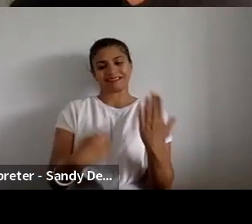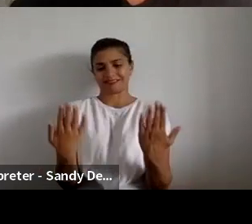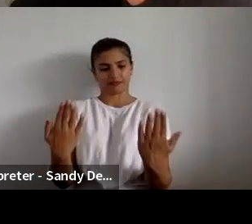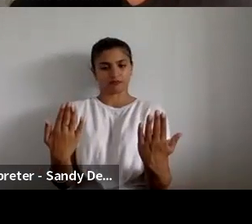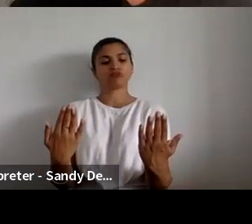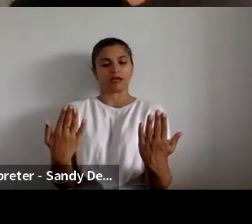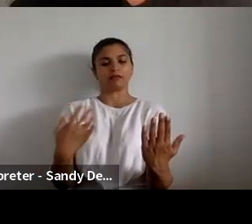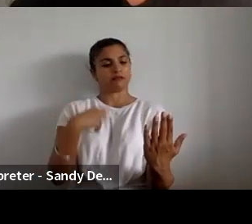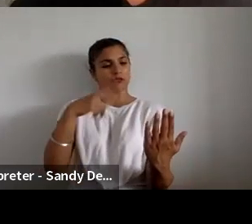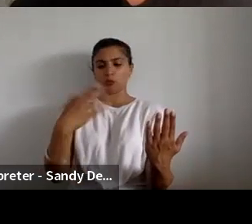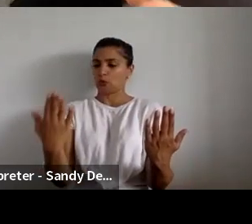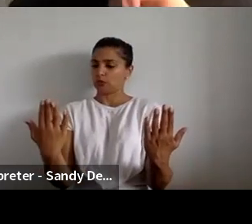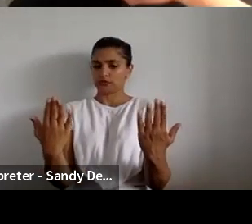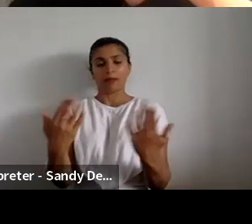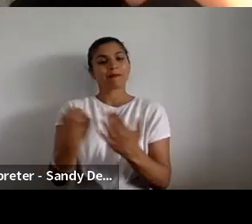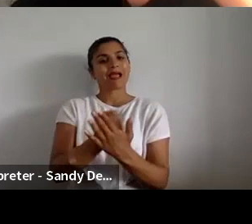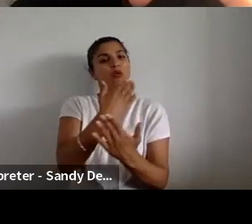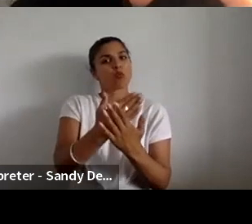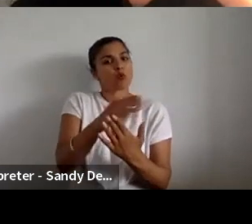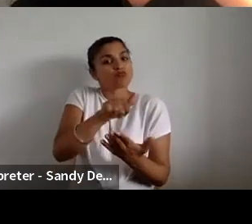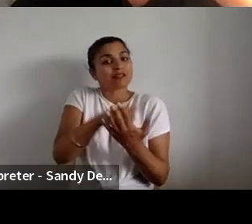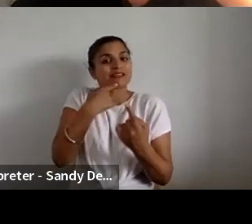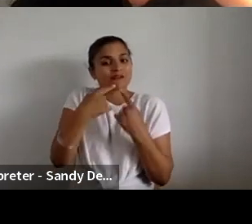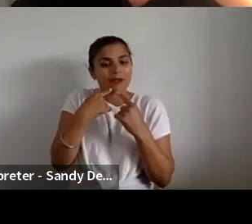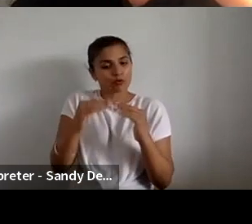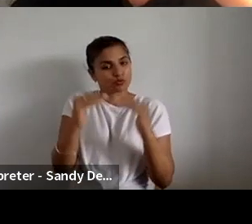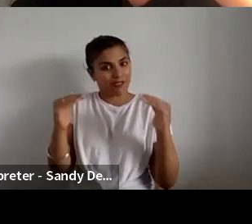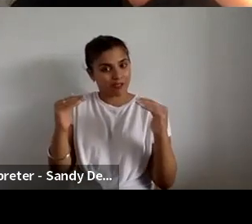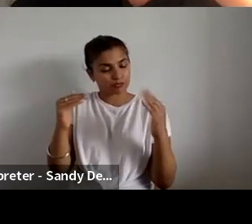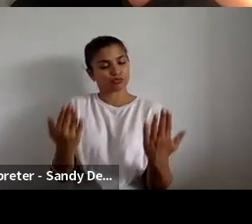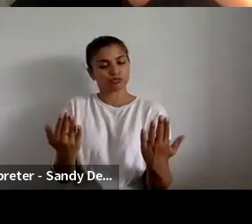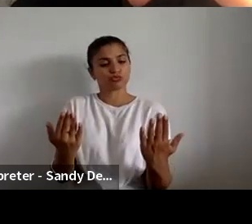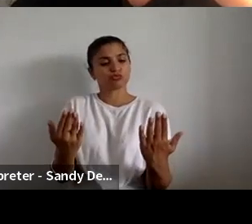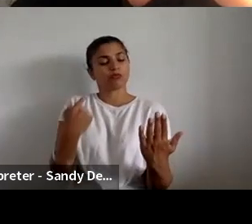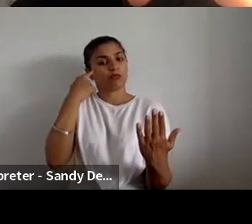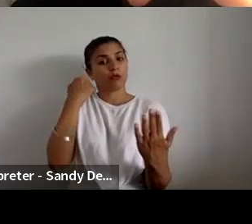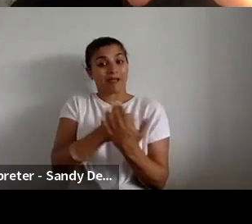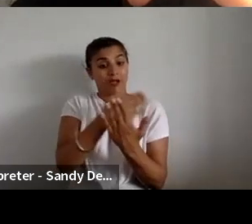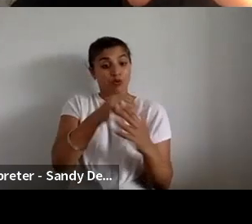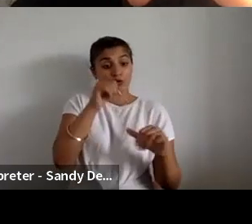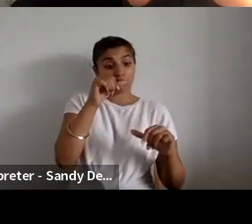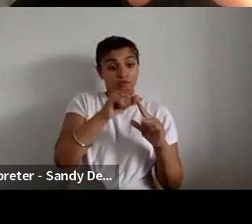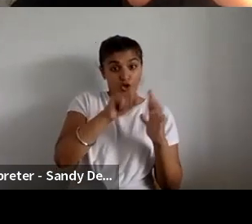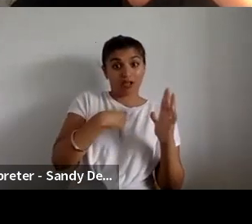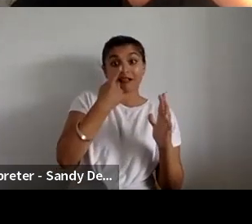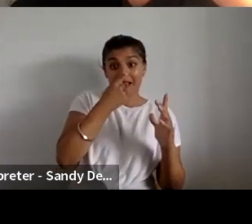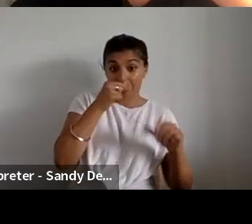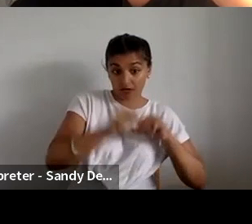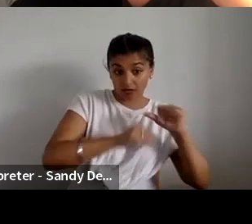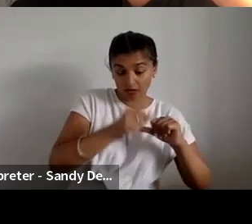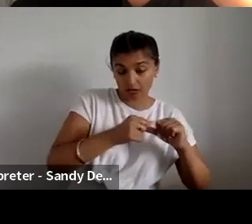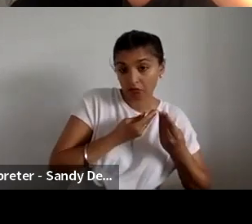of both assessing whether it's a project we can take forwards and process according to those kind of